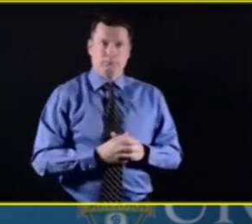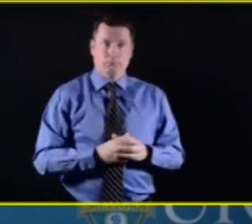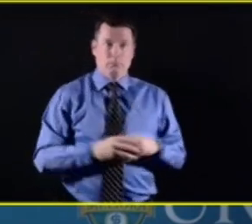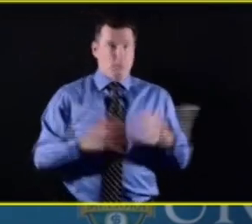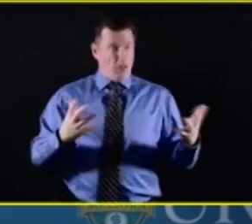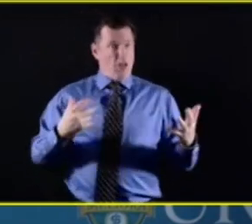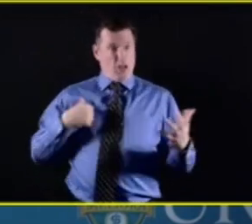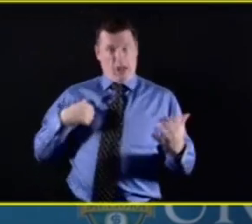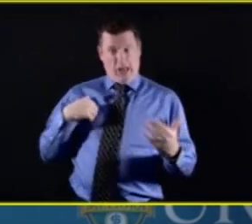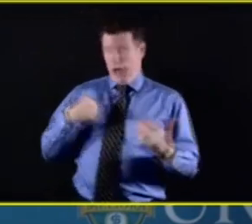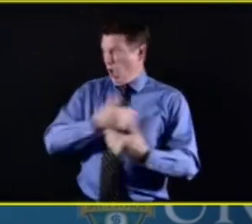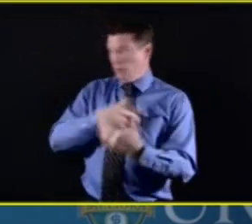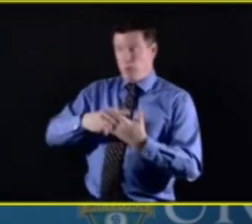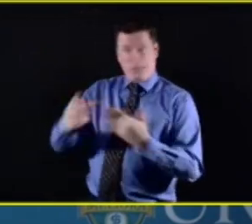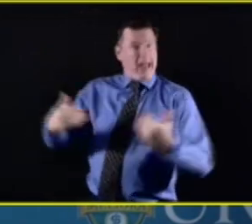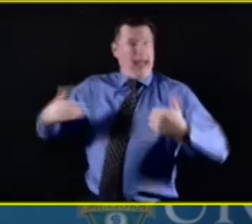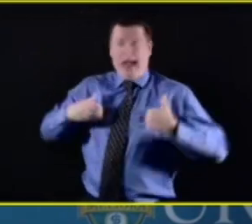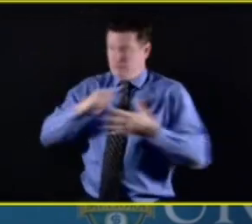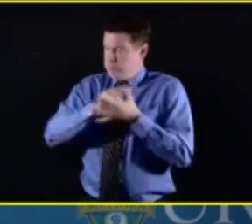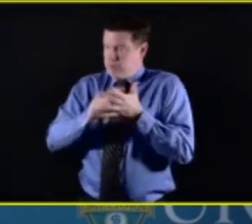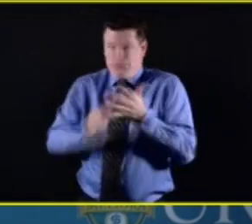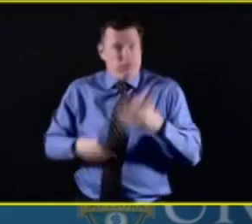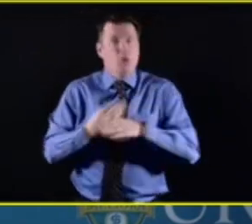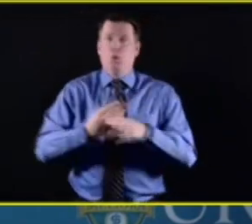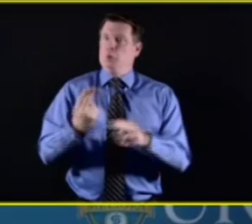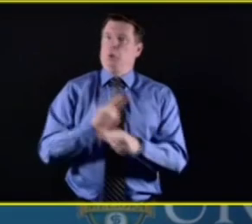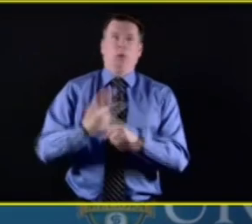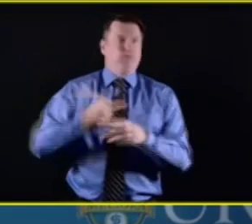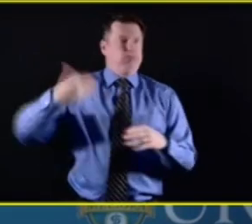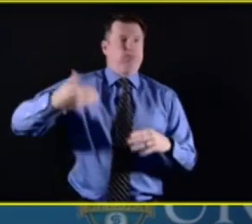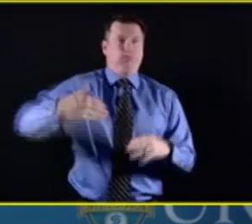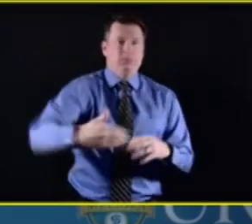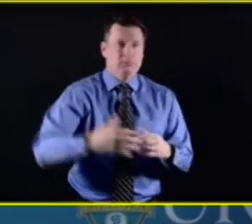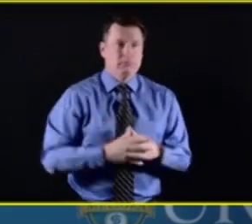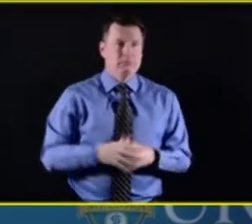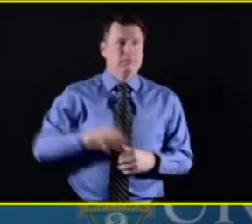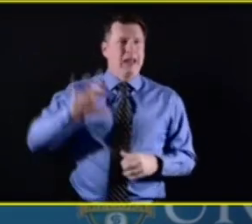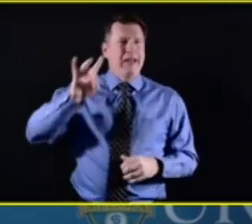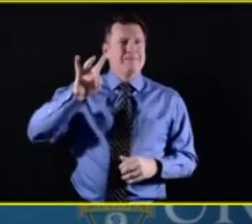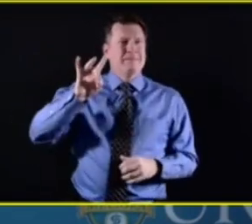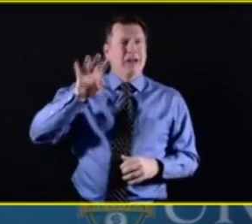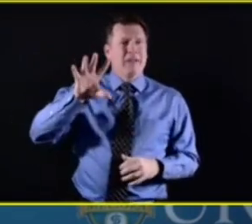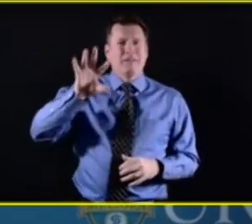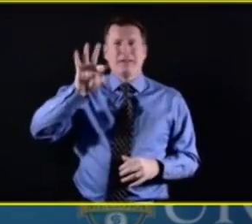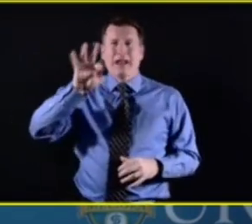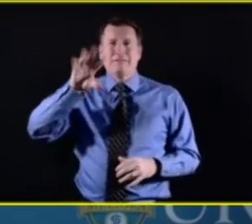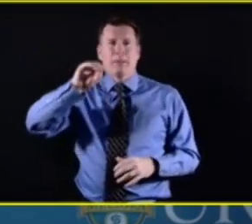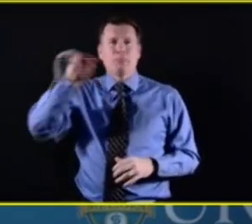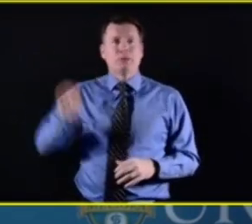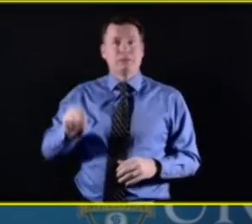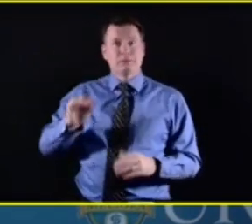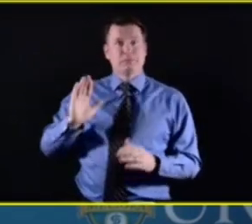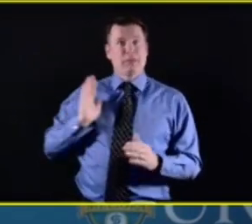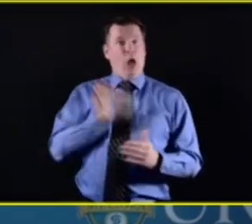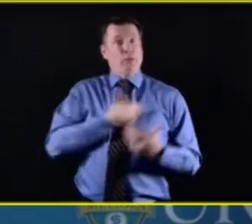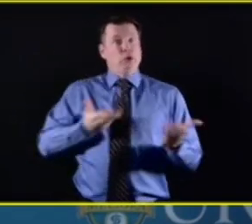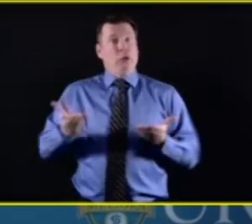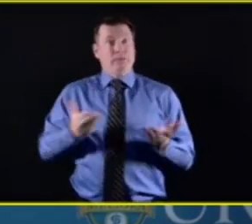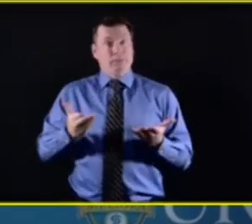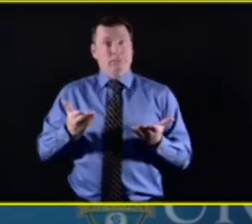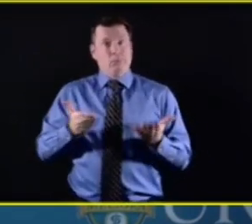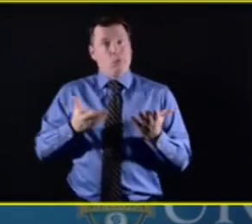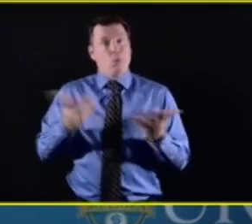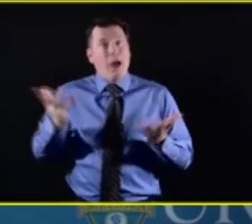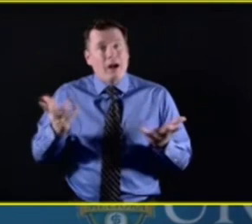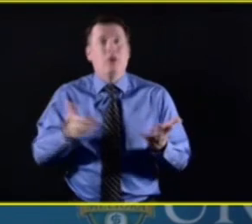believe, it's something on the order of 85 or 90 percent of our services on an outpatient basis by remote technology.